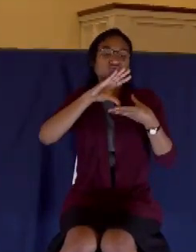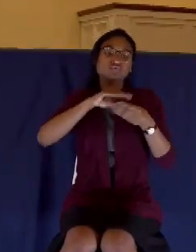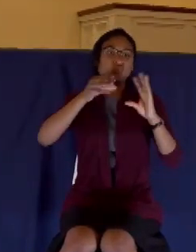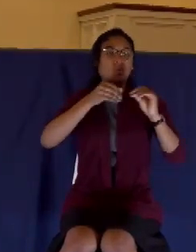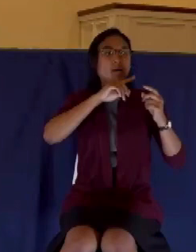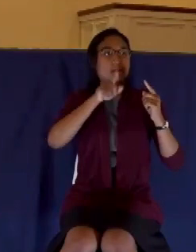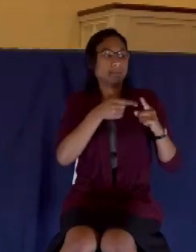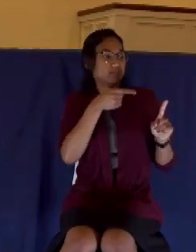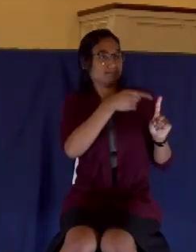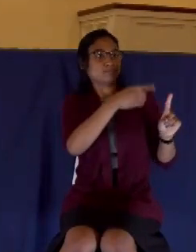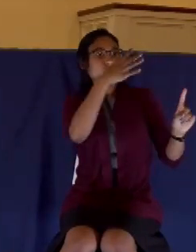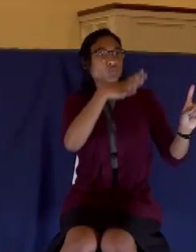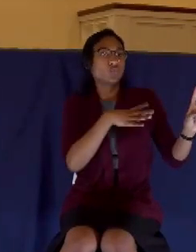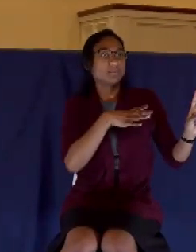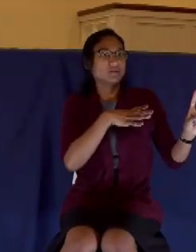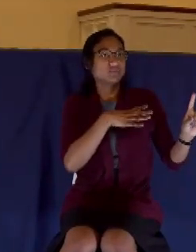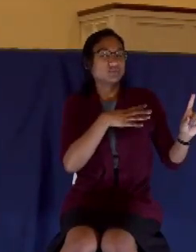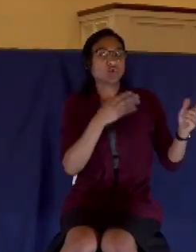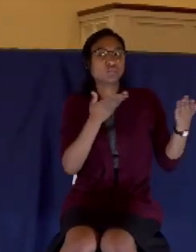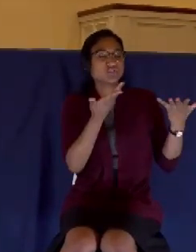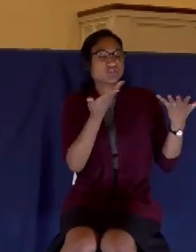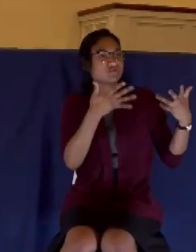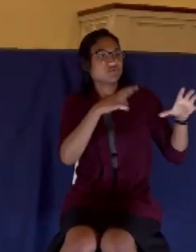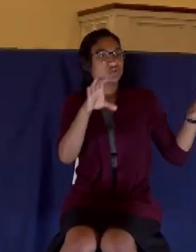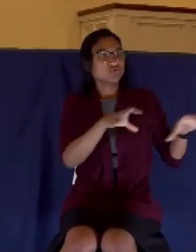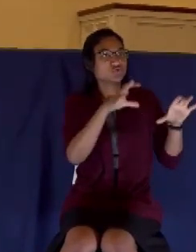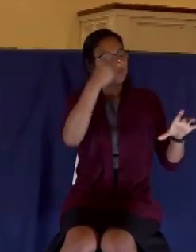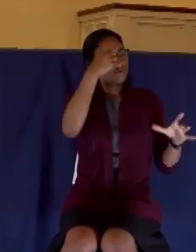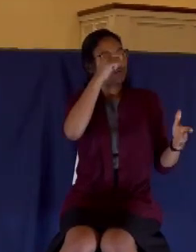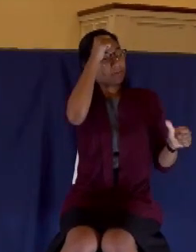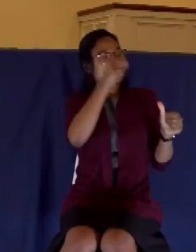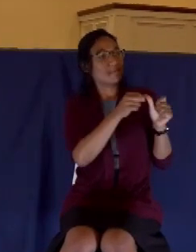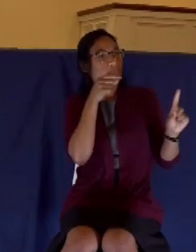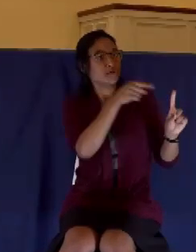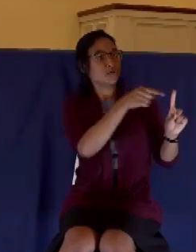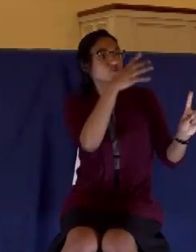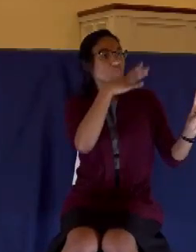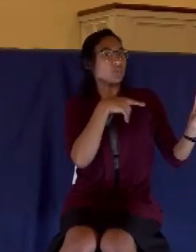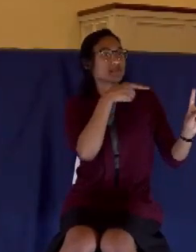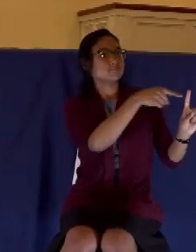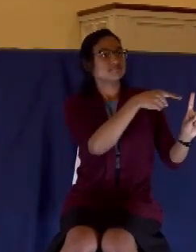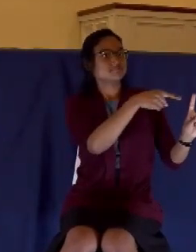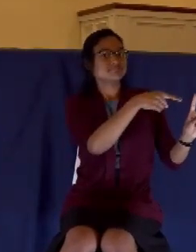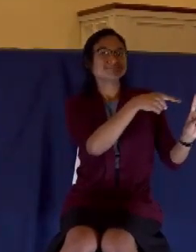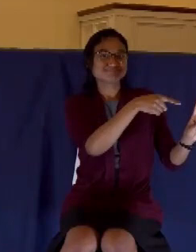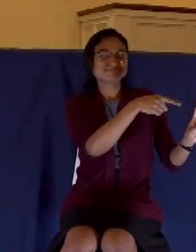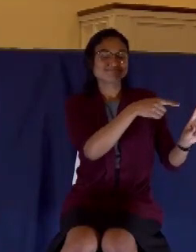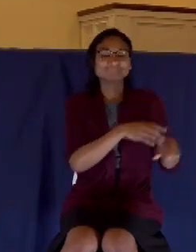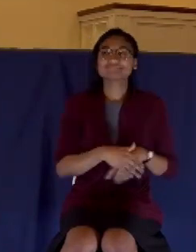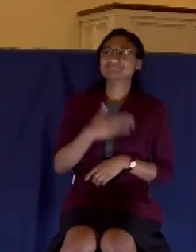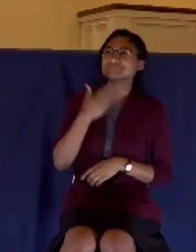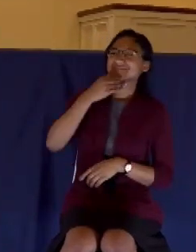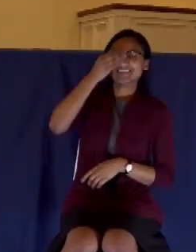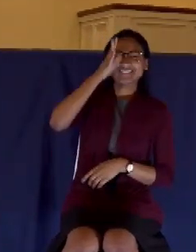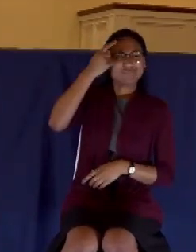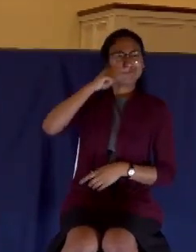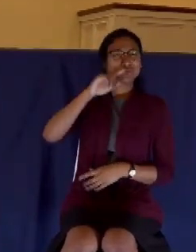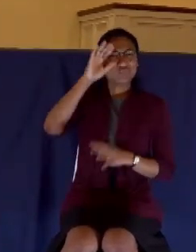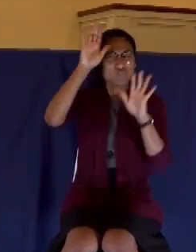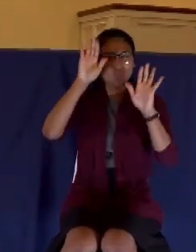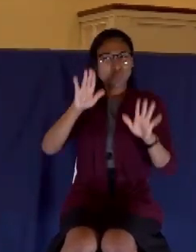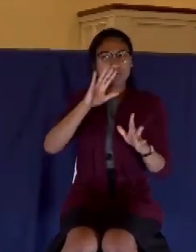spoken of for memorial of her. Thank God for his infallible, inspired word. You may be seated